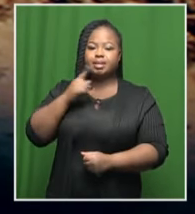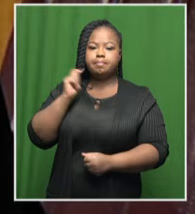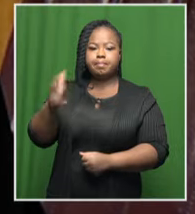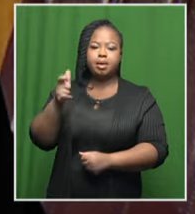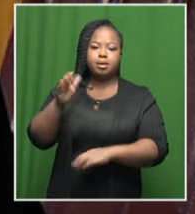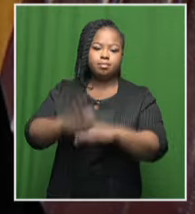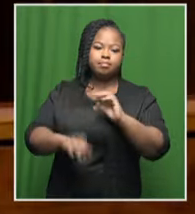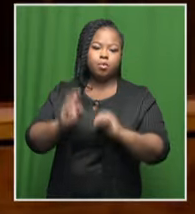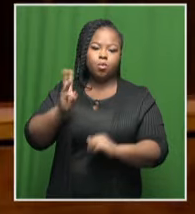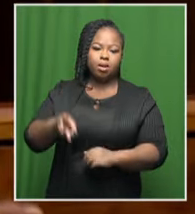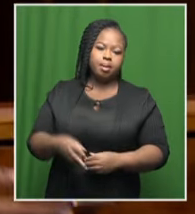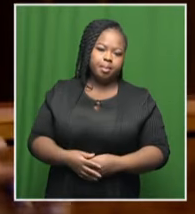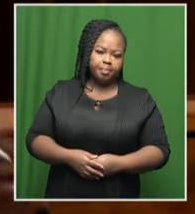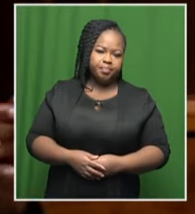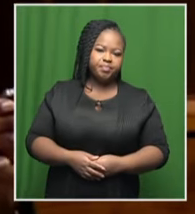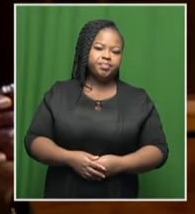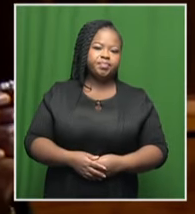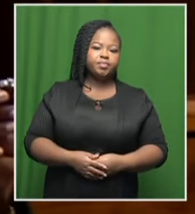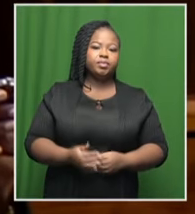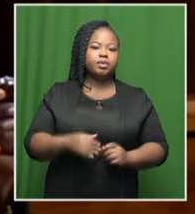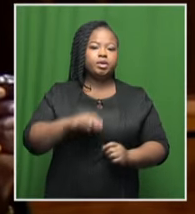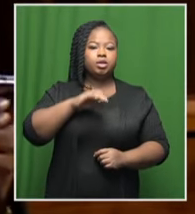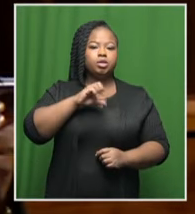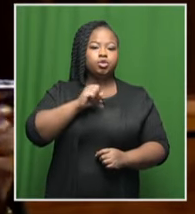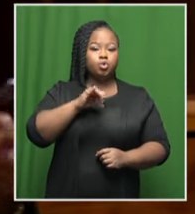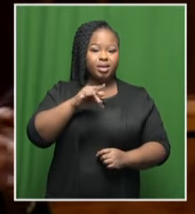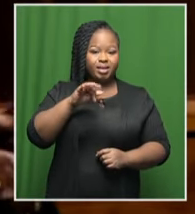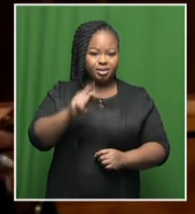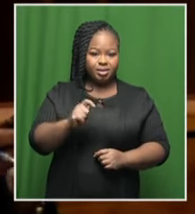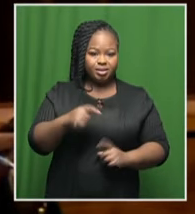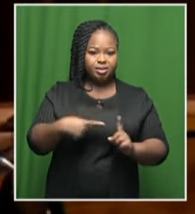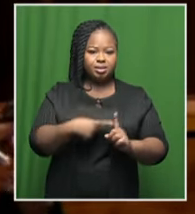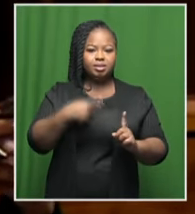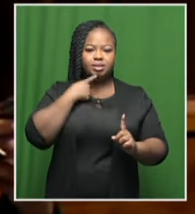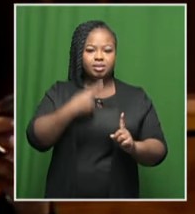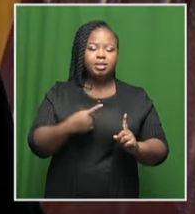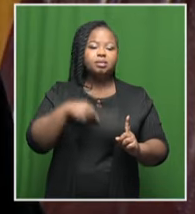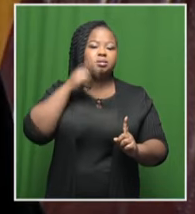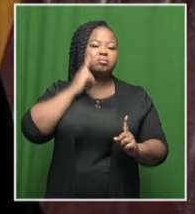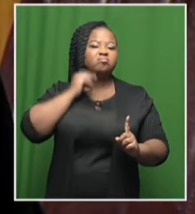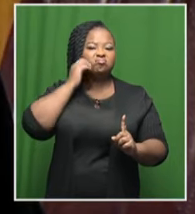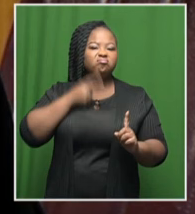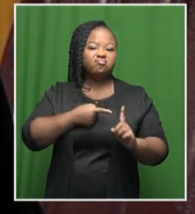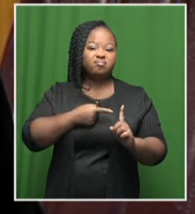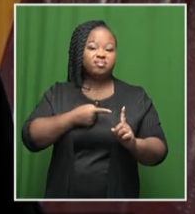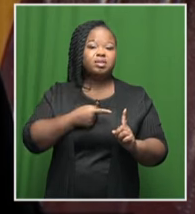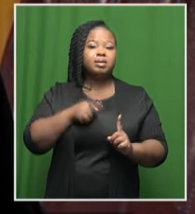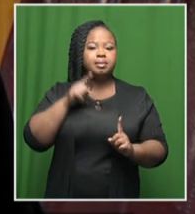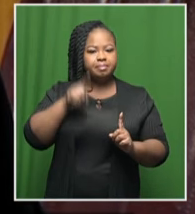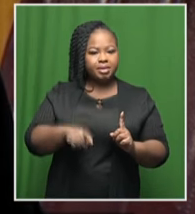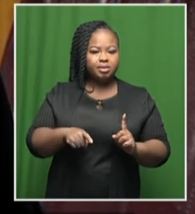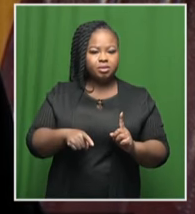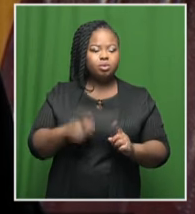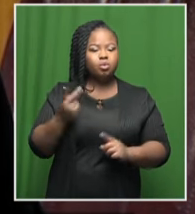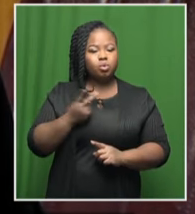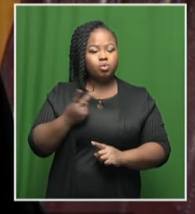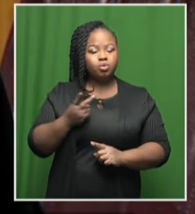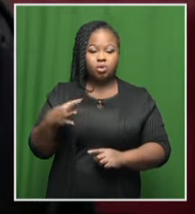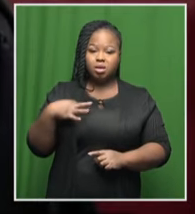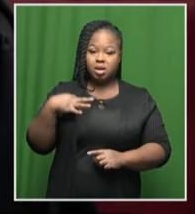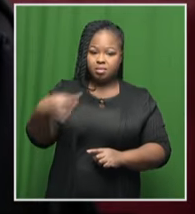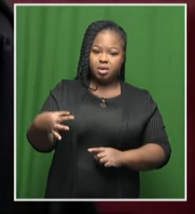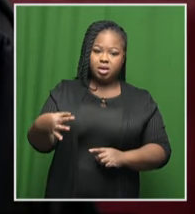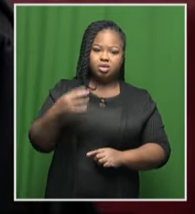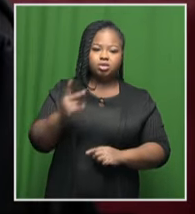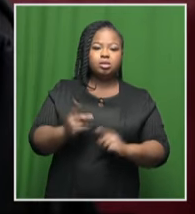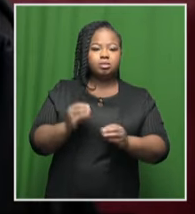costs. Justice Solet-Paterov found that Mapisa Ngakula would have substantial redress in the main application,